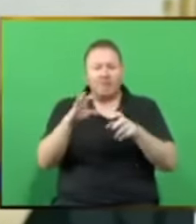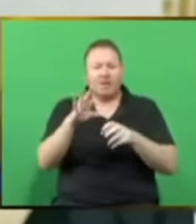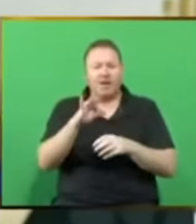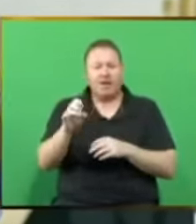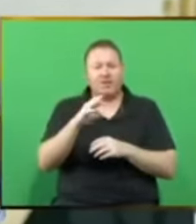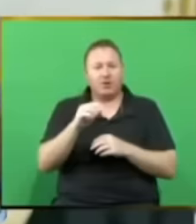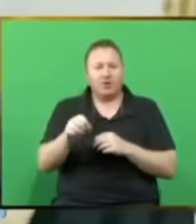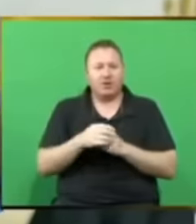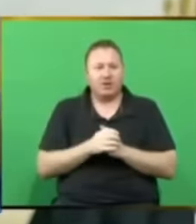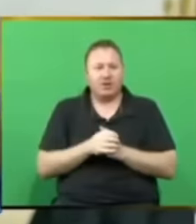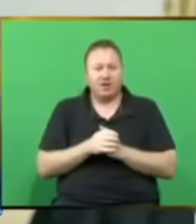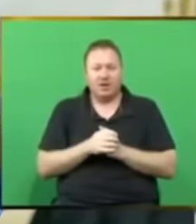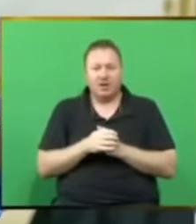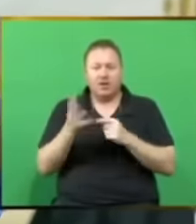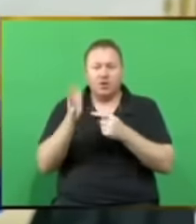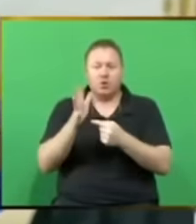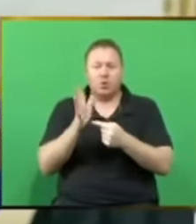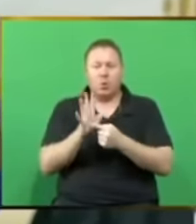touted as the new dawn.